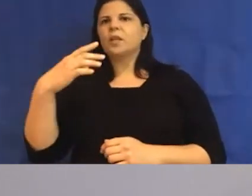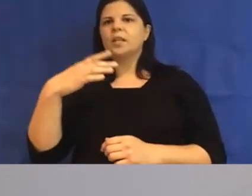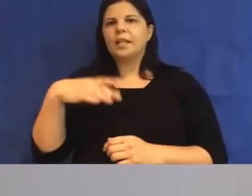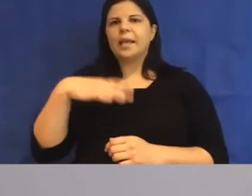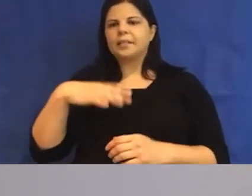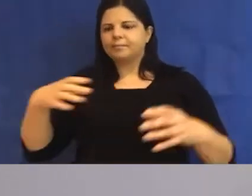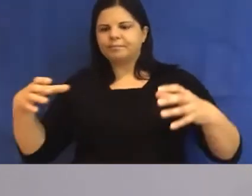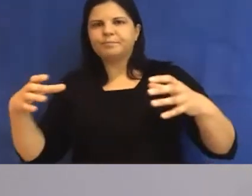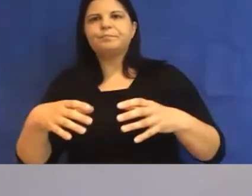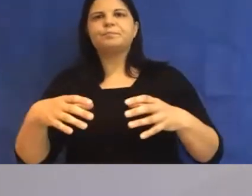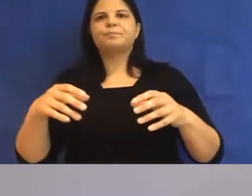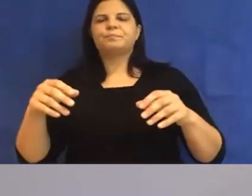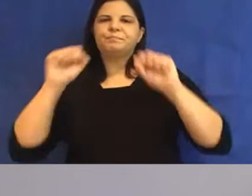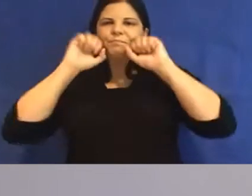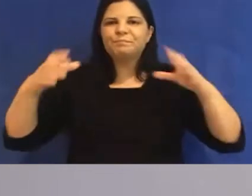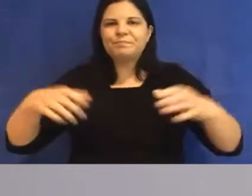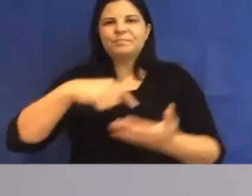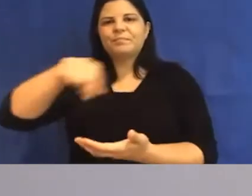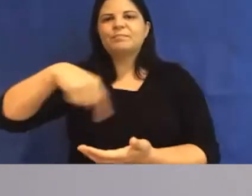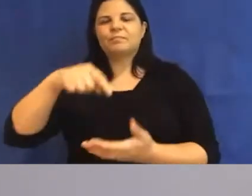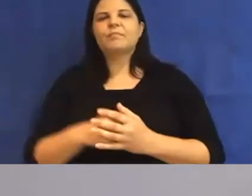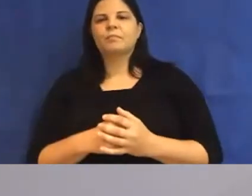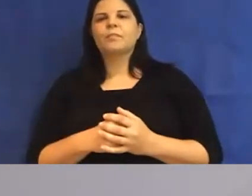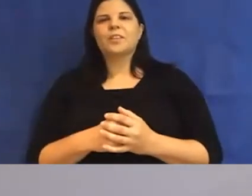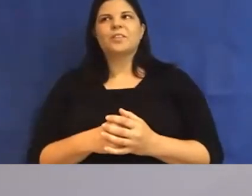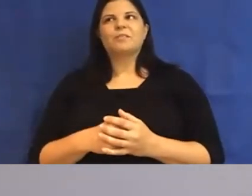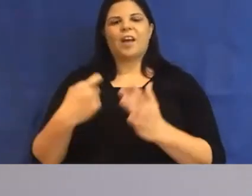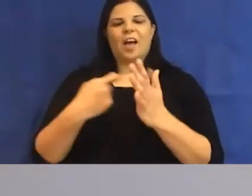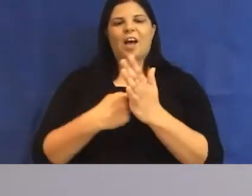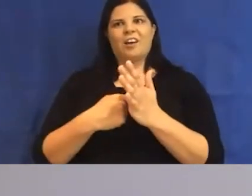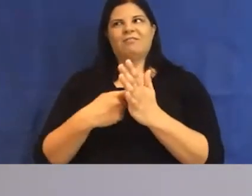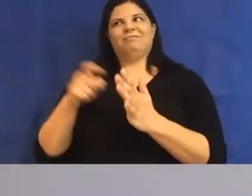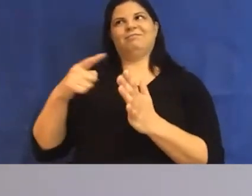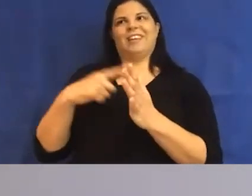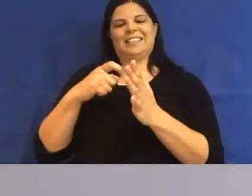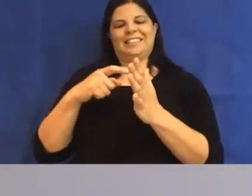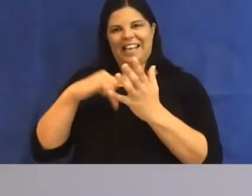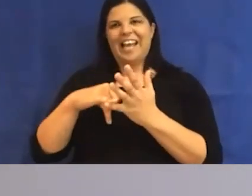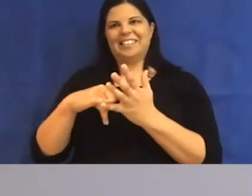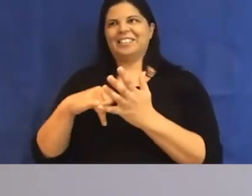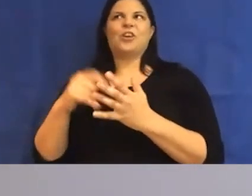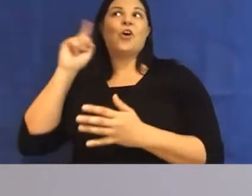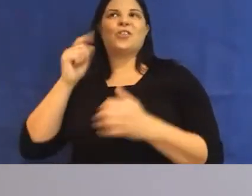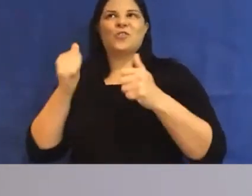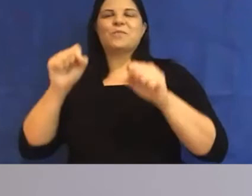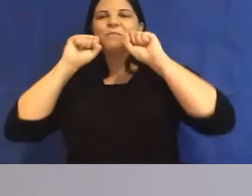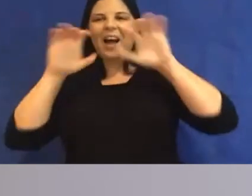this issue, we've collaborated with the IPCS, who we've heard hold great parties, and this is testament to that, despite the technical glitches.